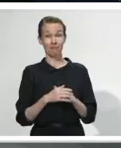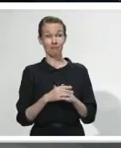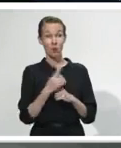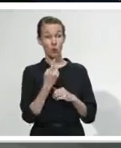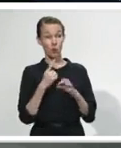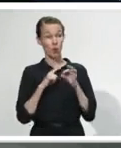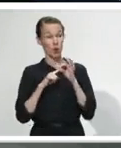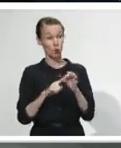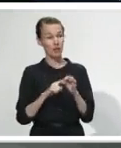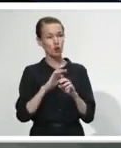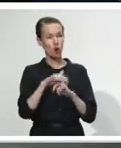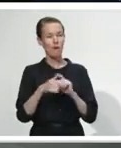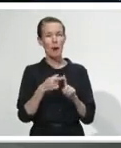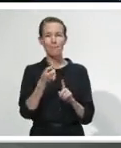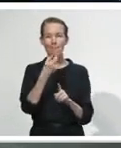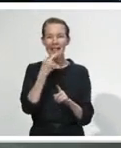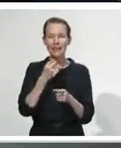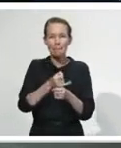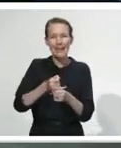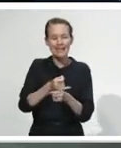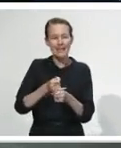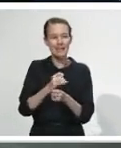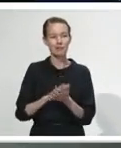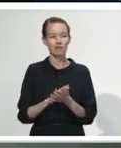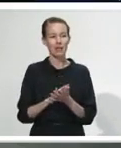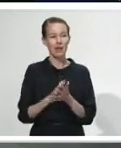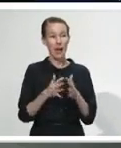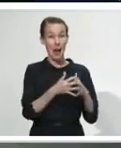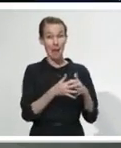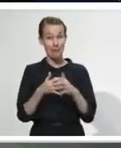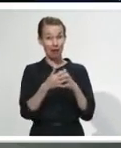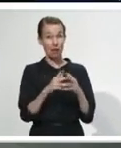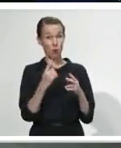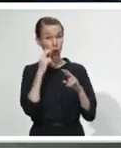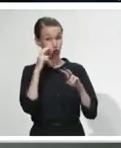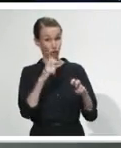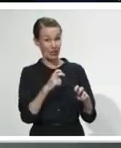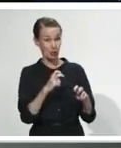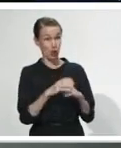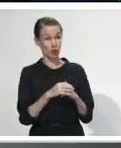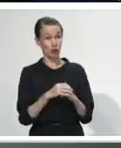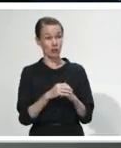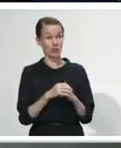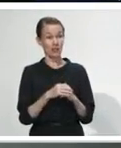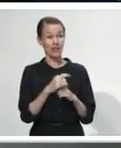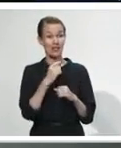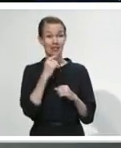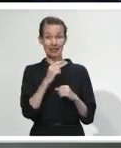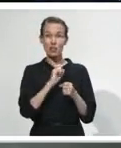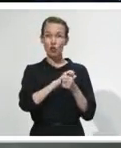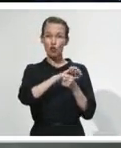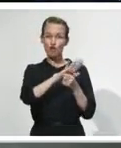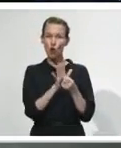cybercrime unit in Australia has found that there are 645 listings for coronavirus-related medical products,